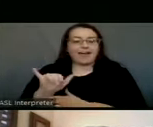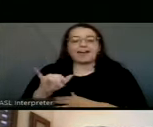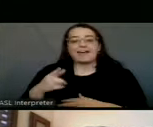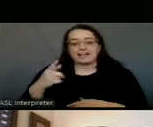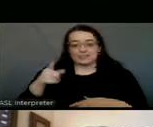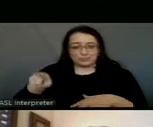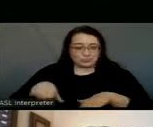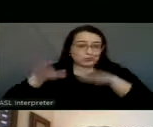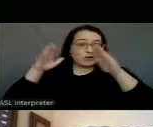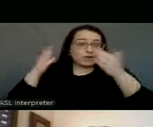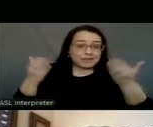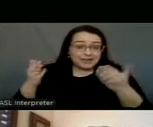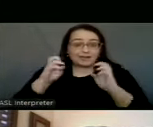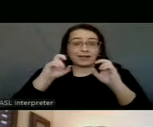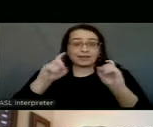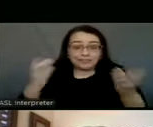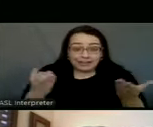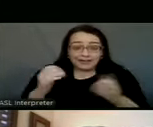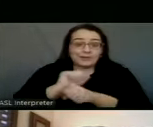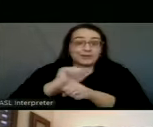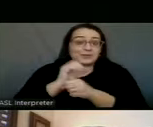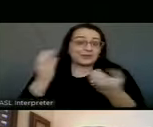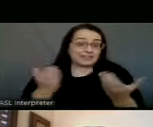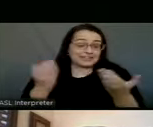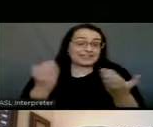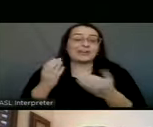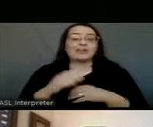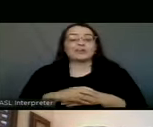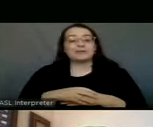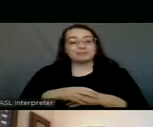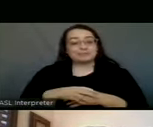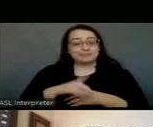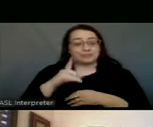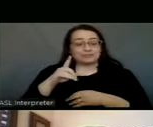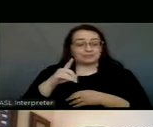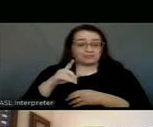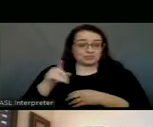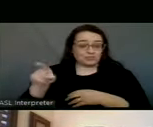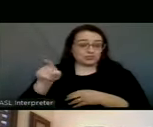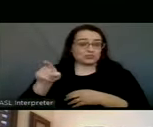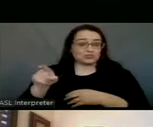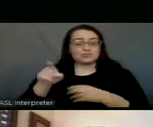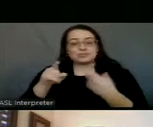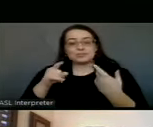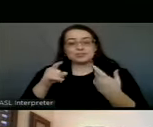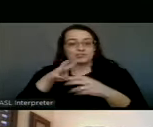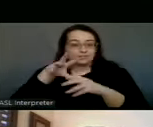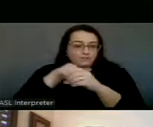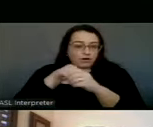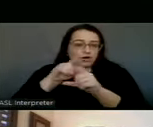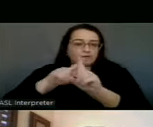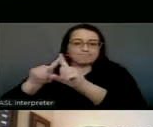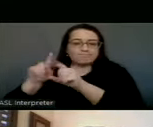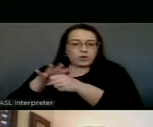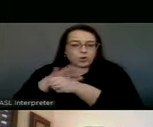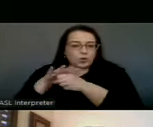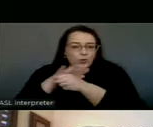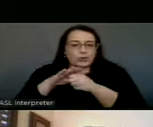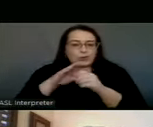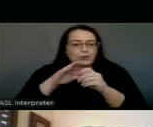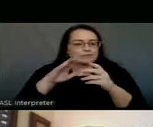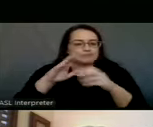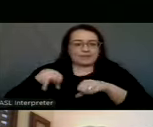She's educated here, and she's worked here. Beyond her professional pursuits, she's a proponent for others through her involvement in local and national organizations